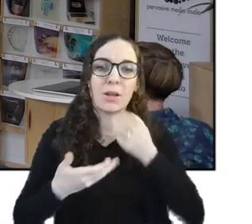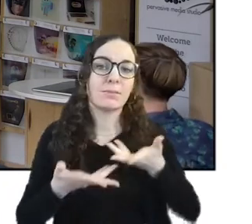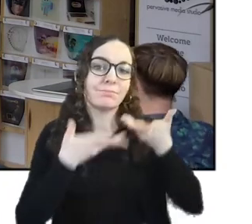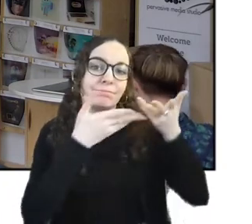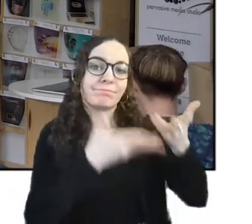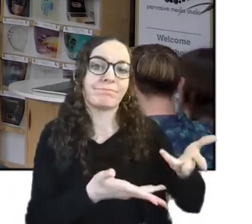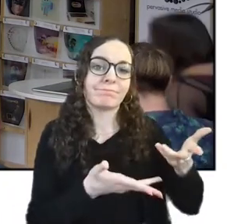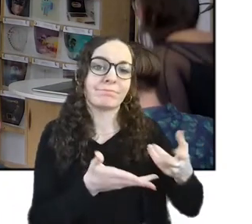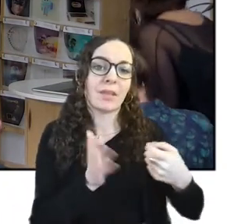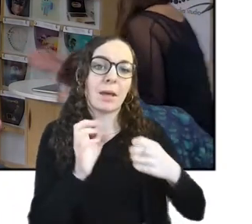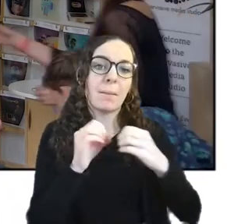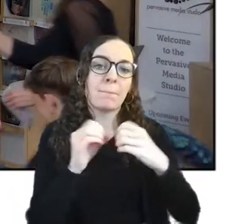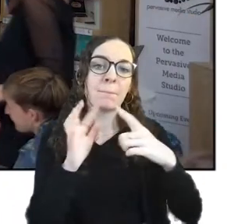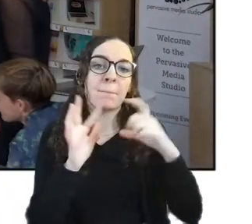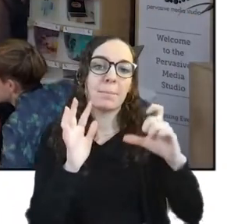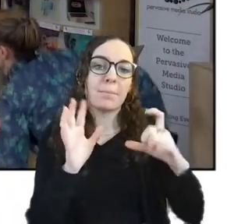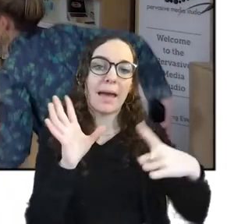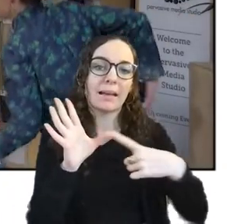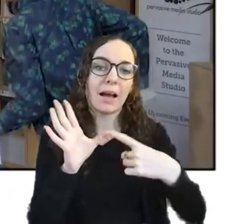Becca Rose.